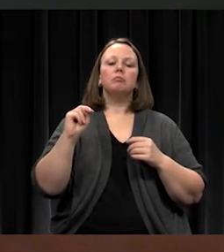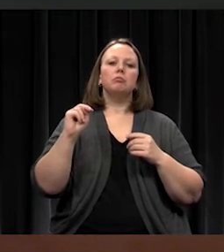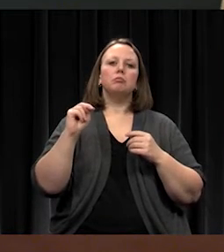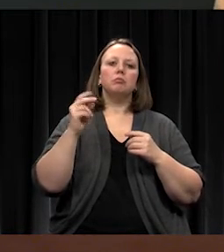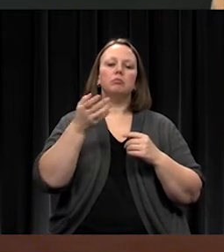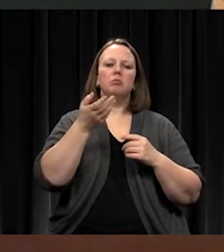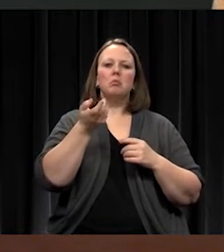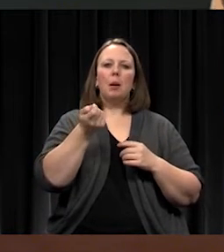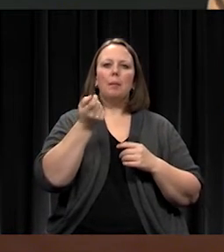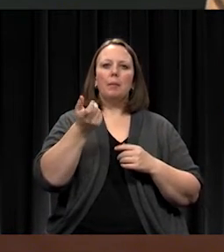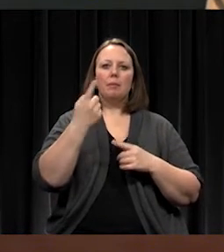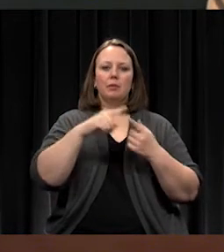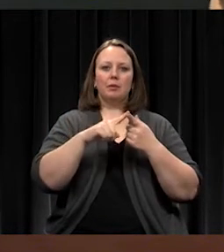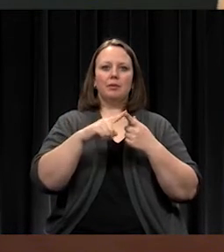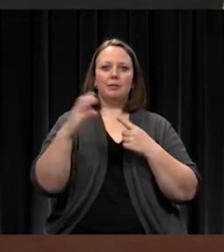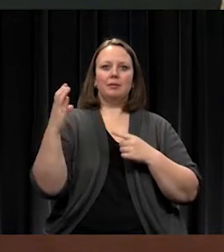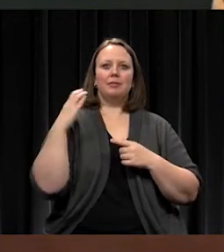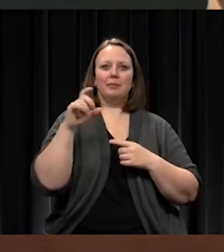financing.